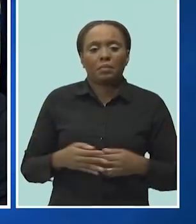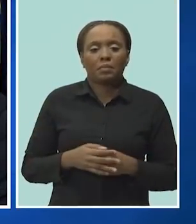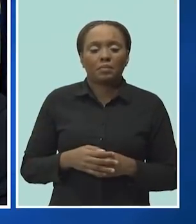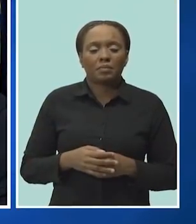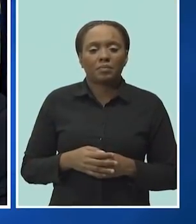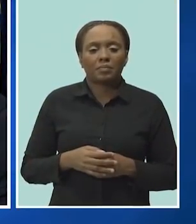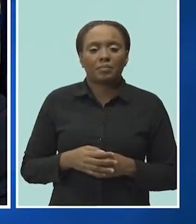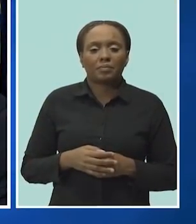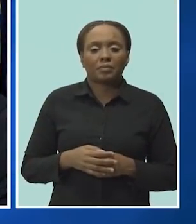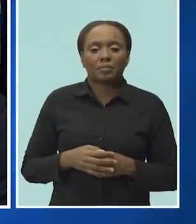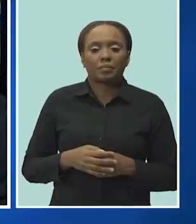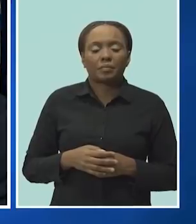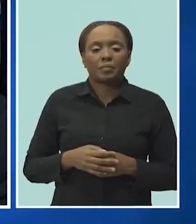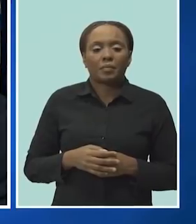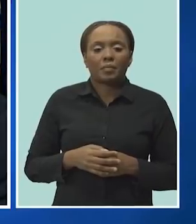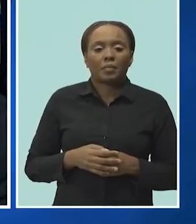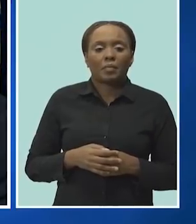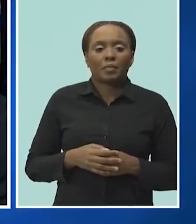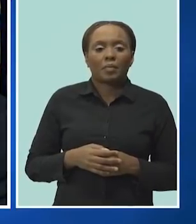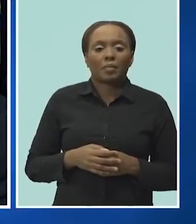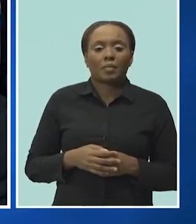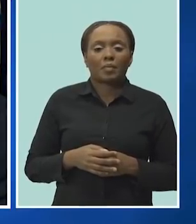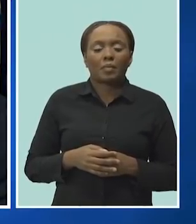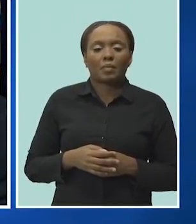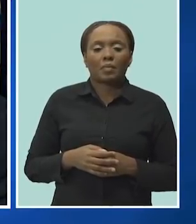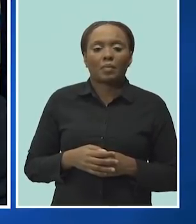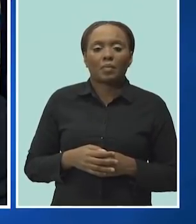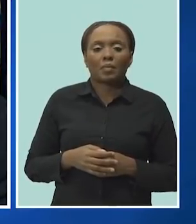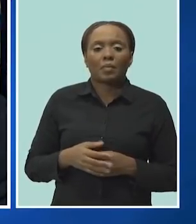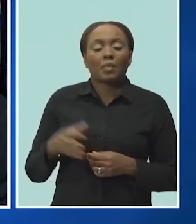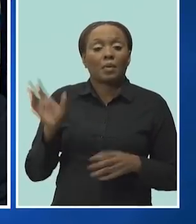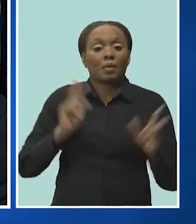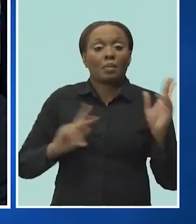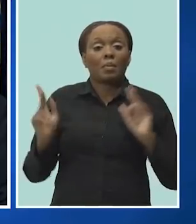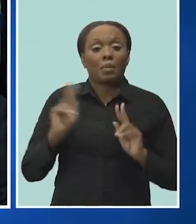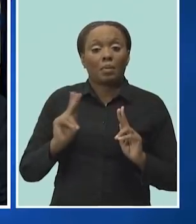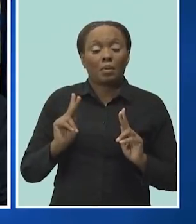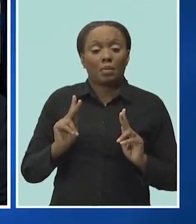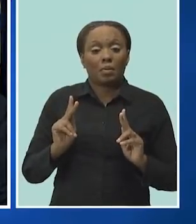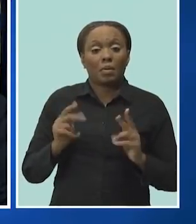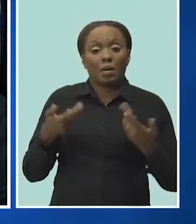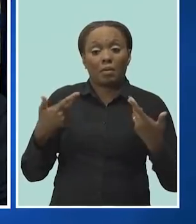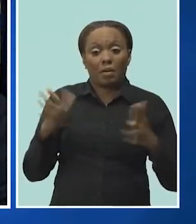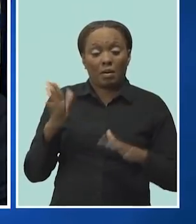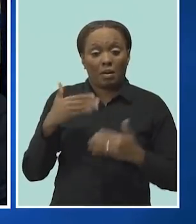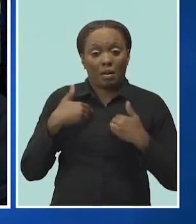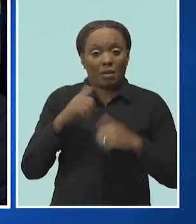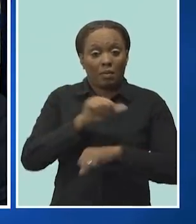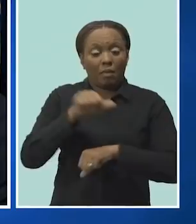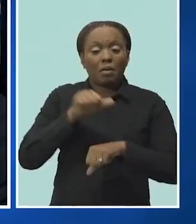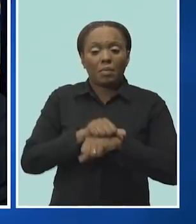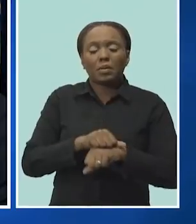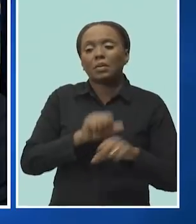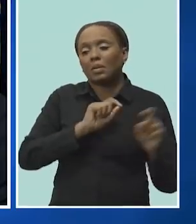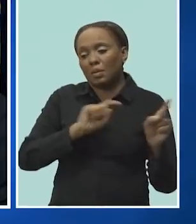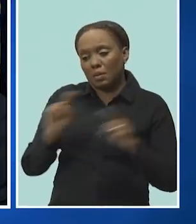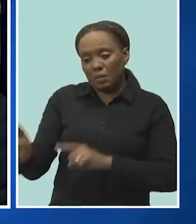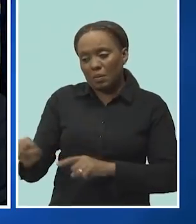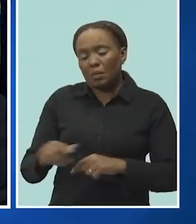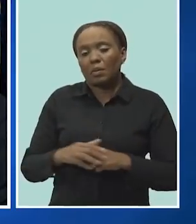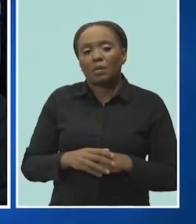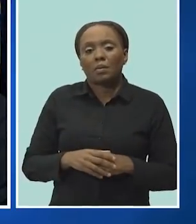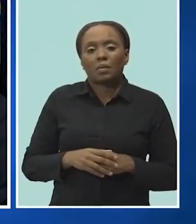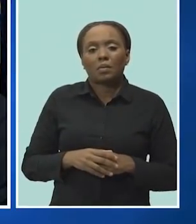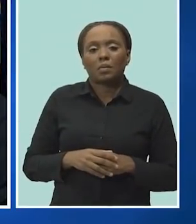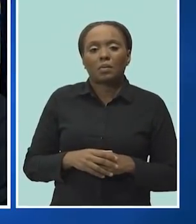those individuals who have appointments to go to those vaccination centers. But other than